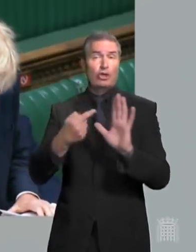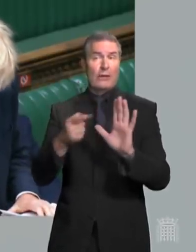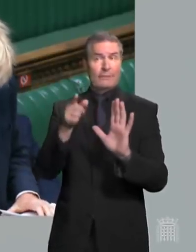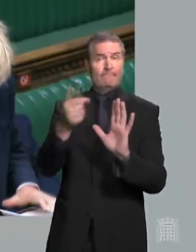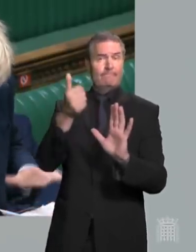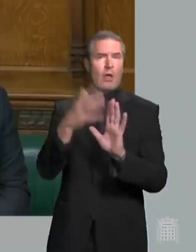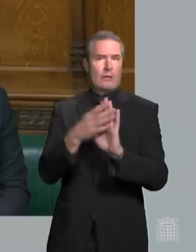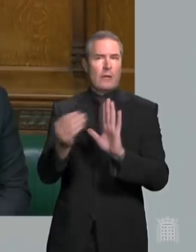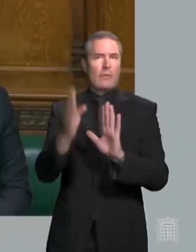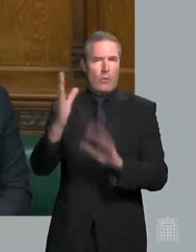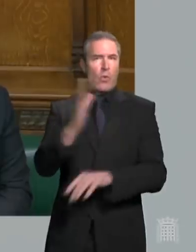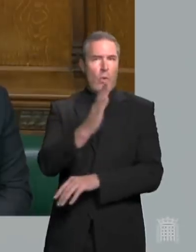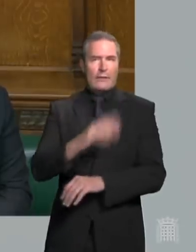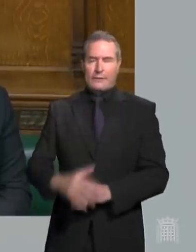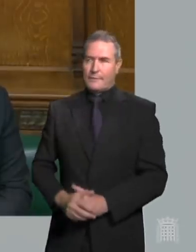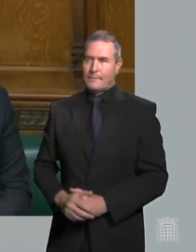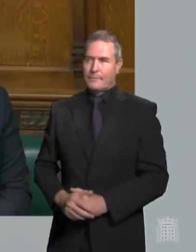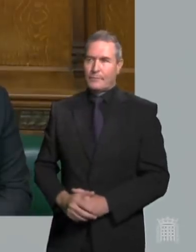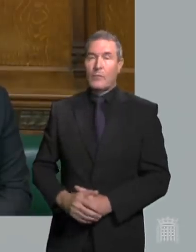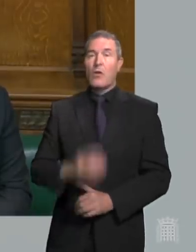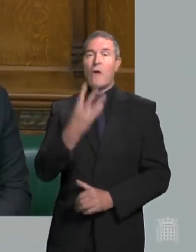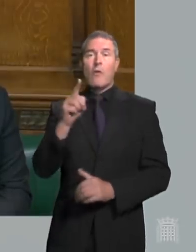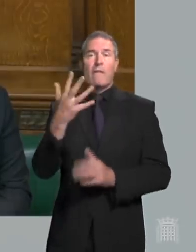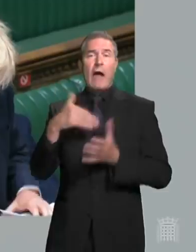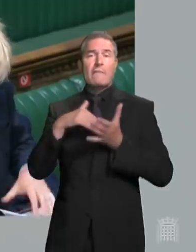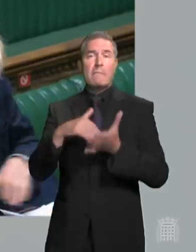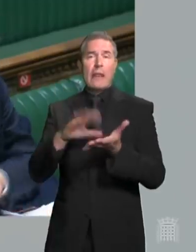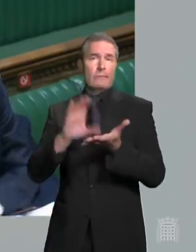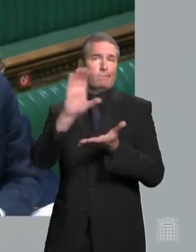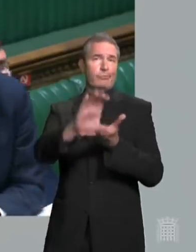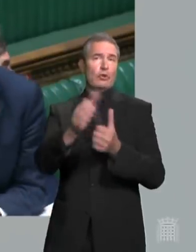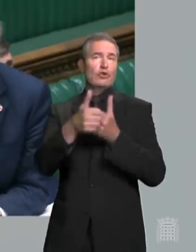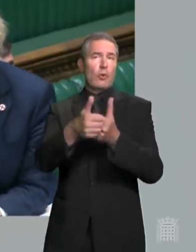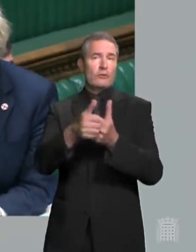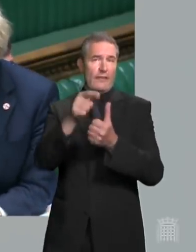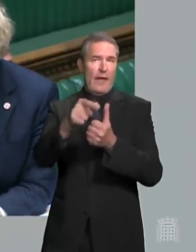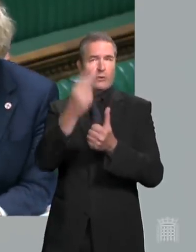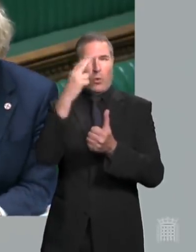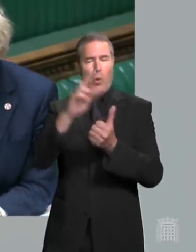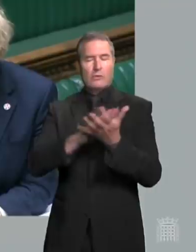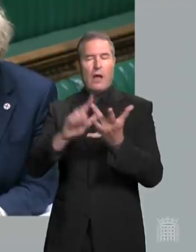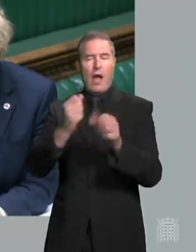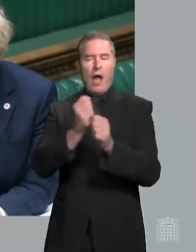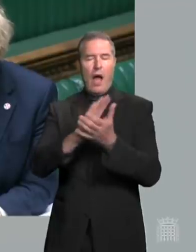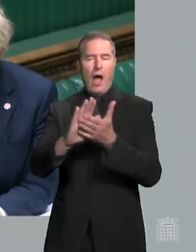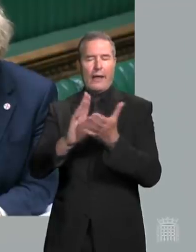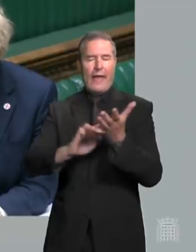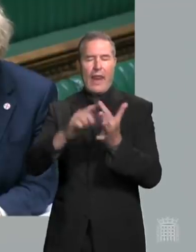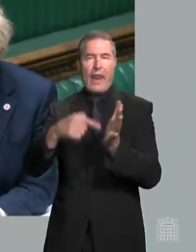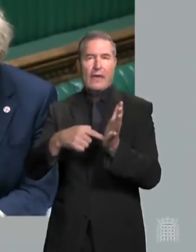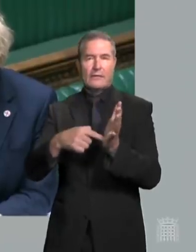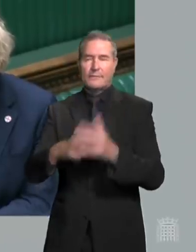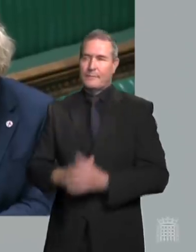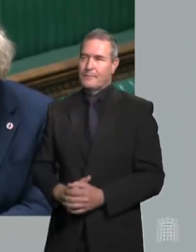example. We've already put 4,45 million into supporting the High Net project, kick-starting our hydrogen